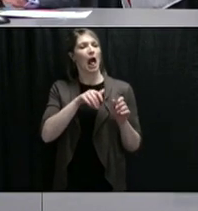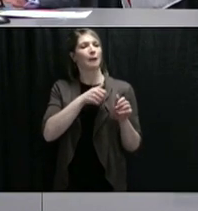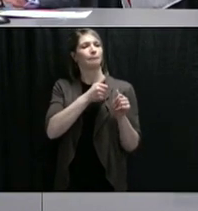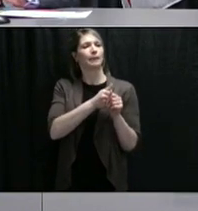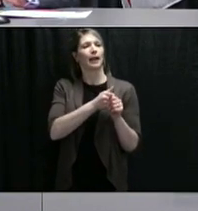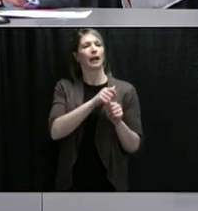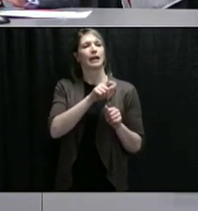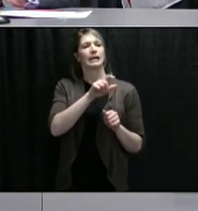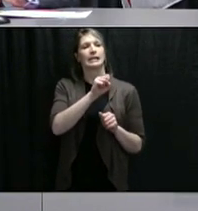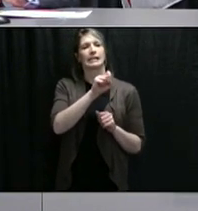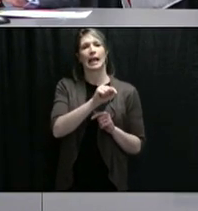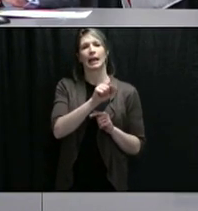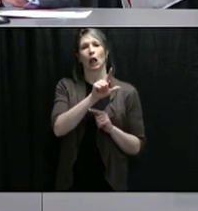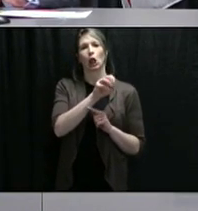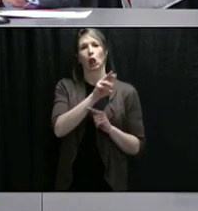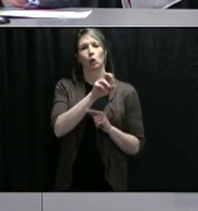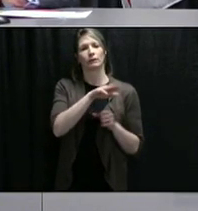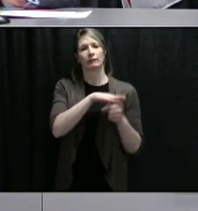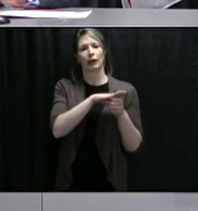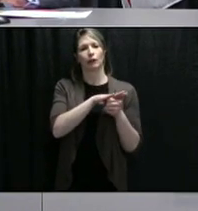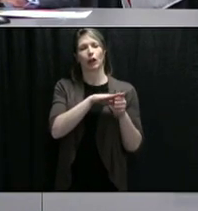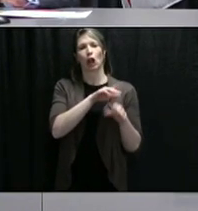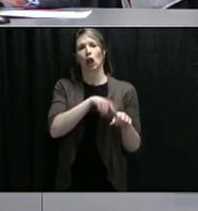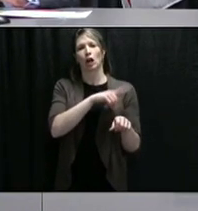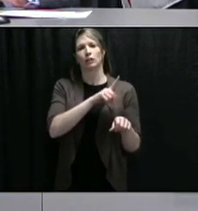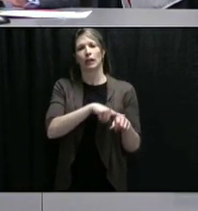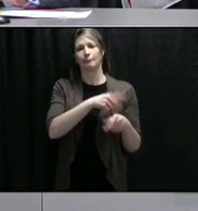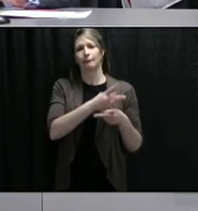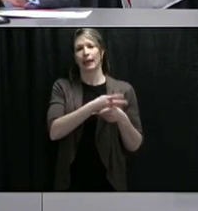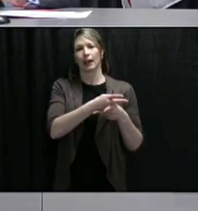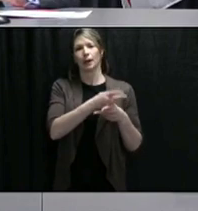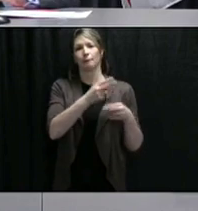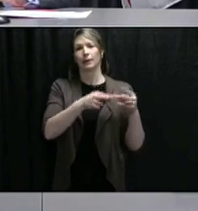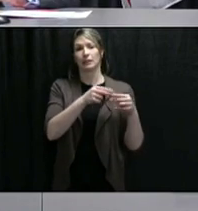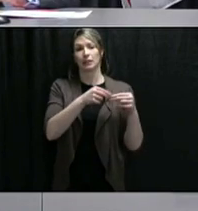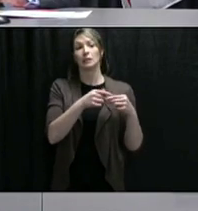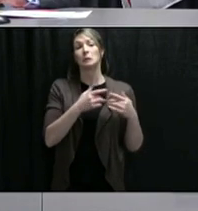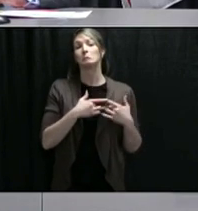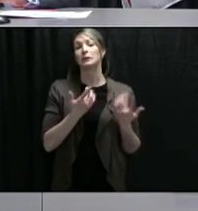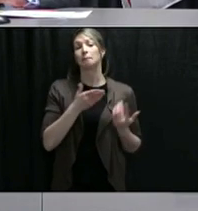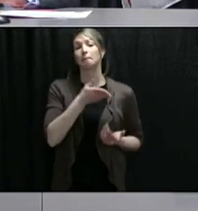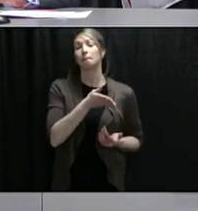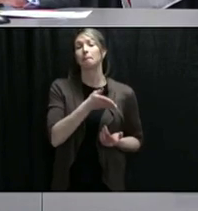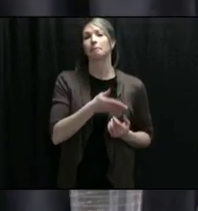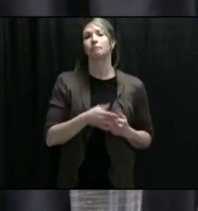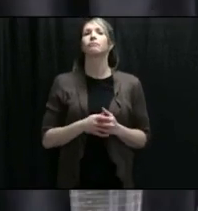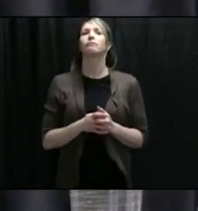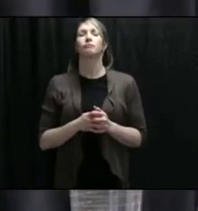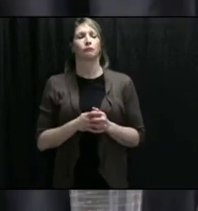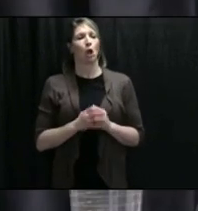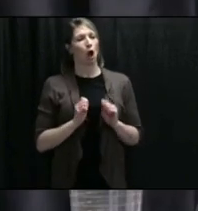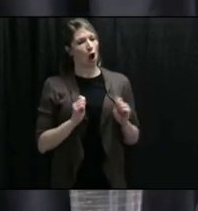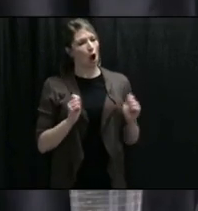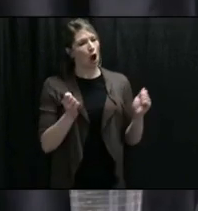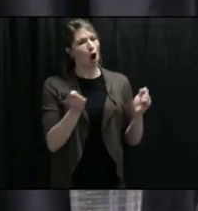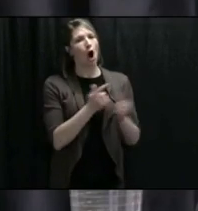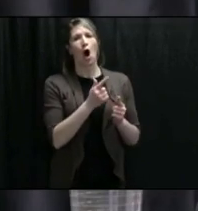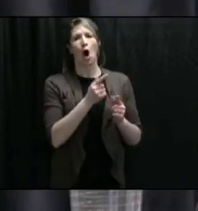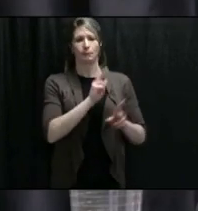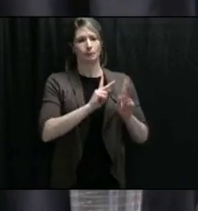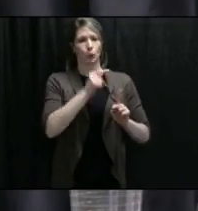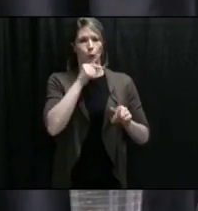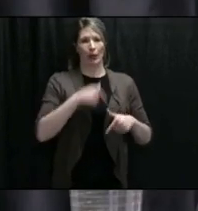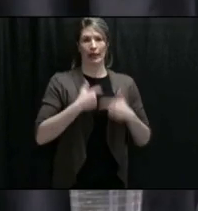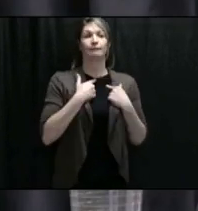Certainly, the residents have all been tested, as have the staff. Contact